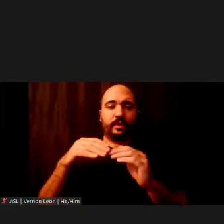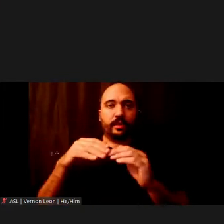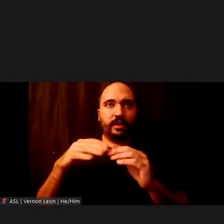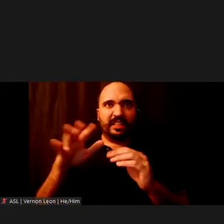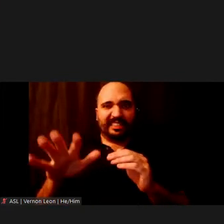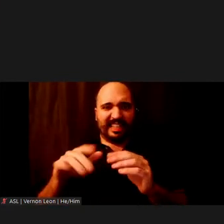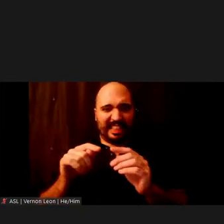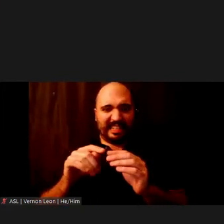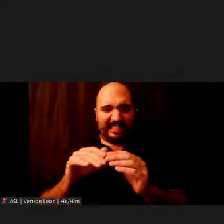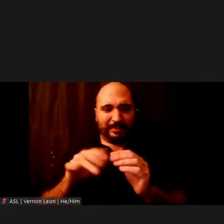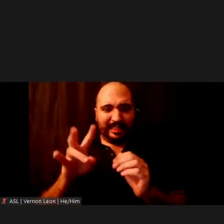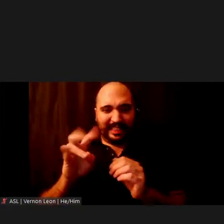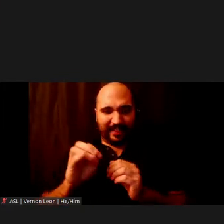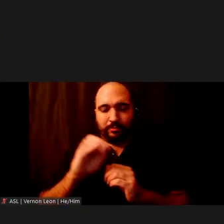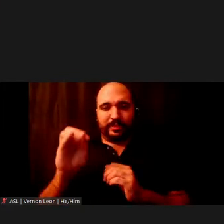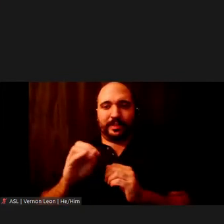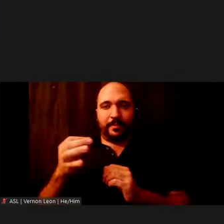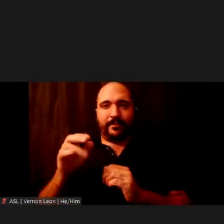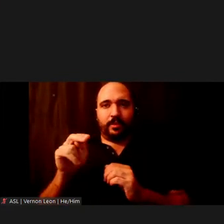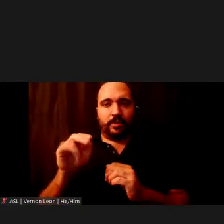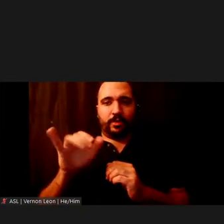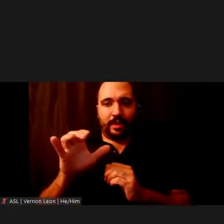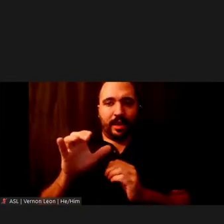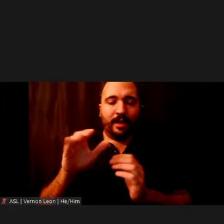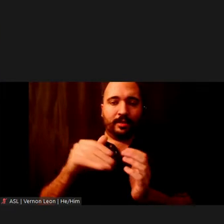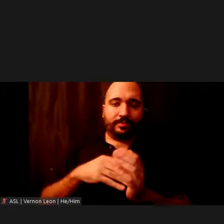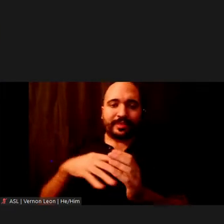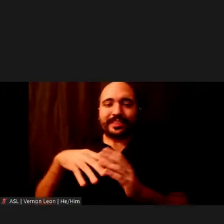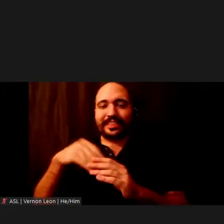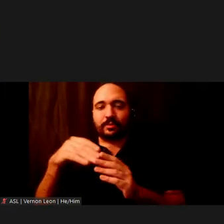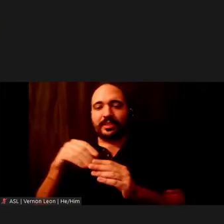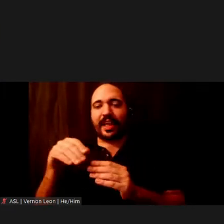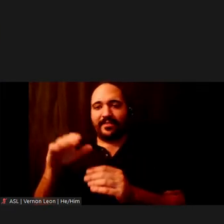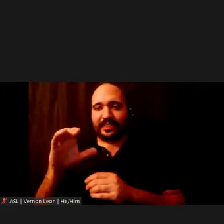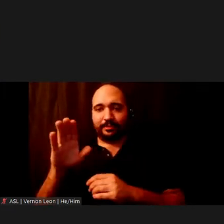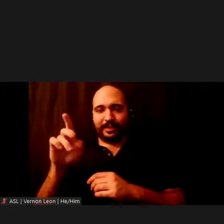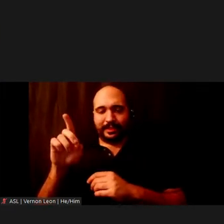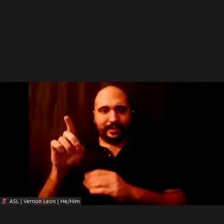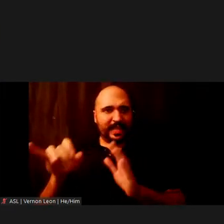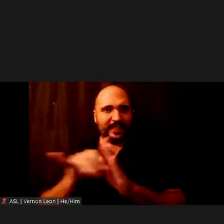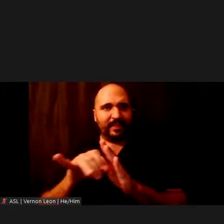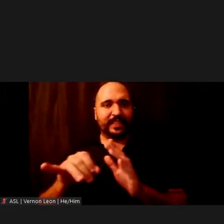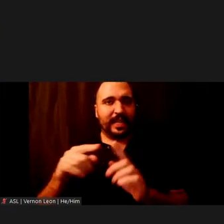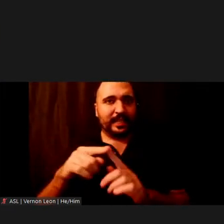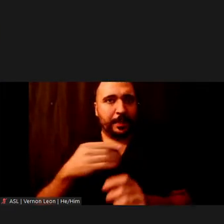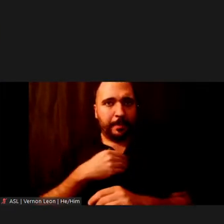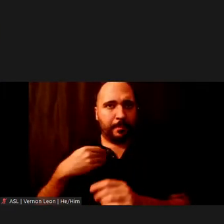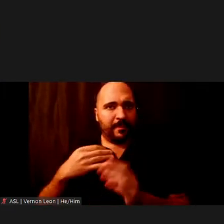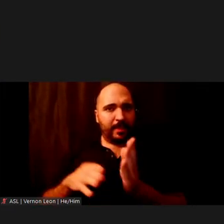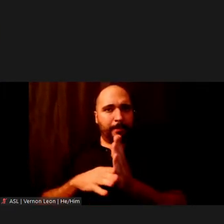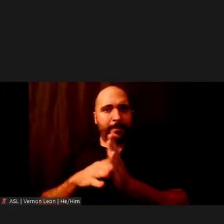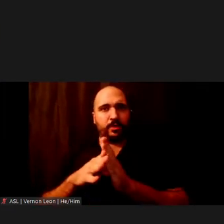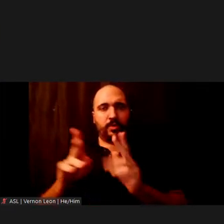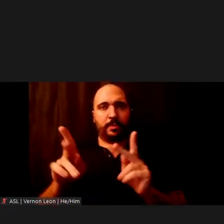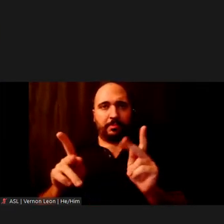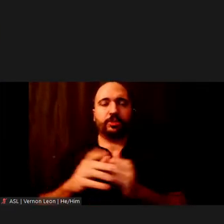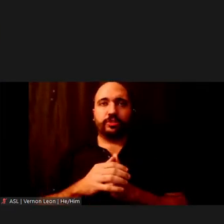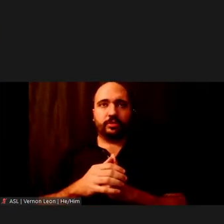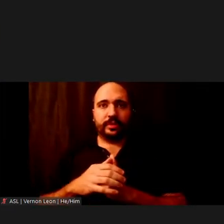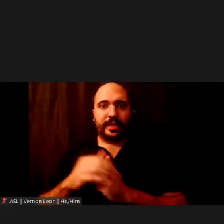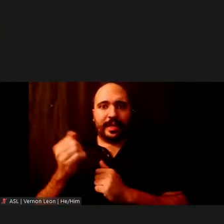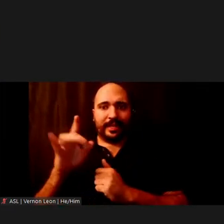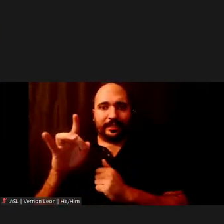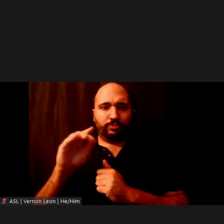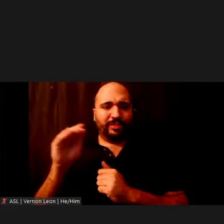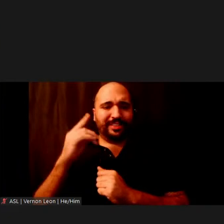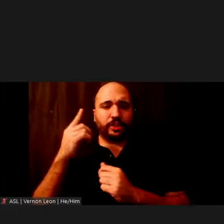population, excluding the central business district, identifies as a member of a minority population, while over 18% are considered